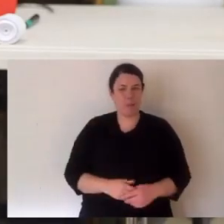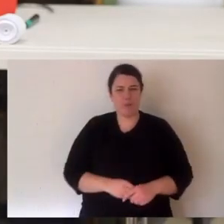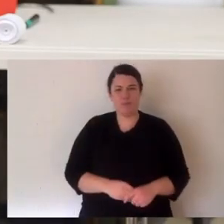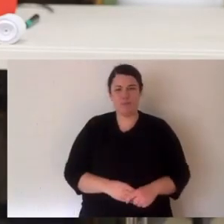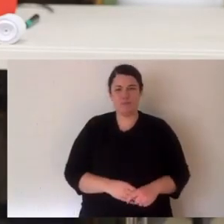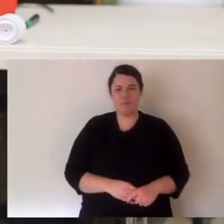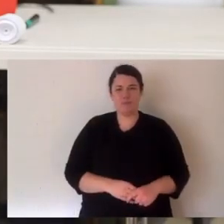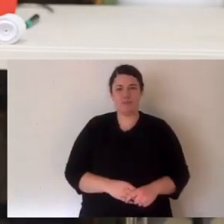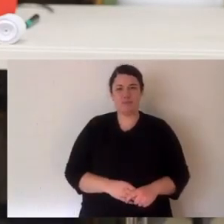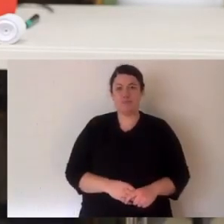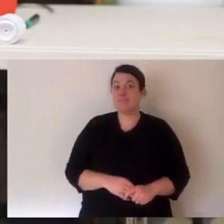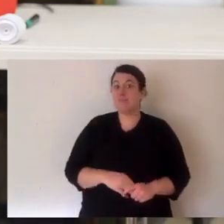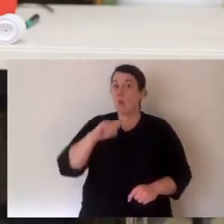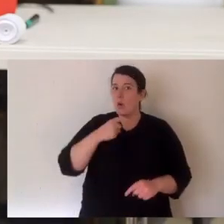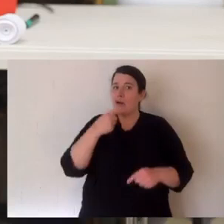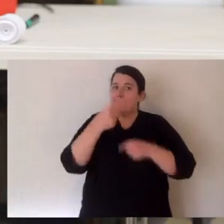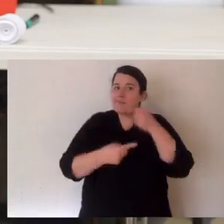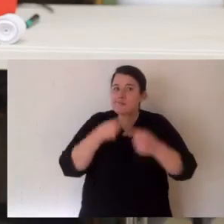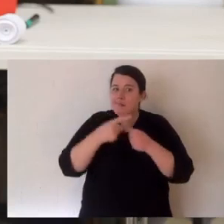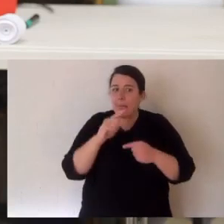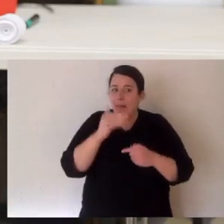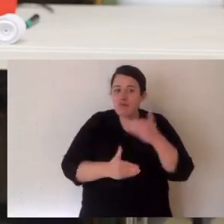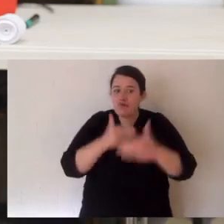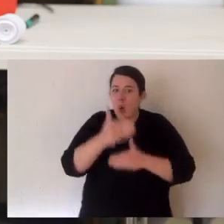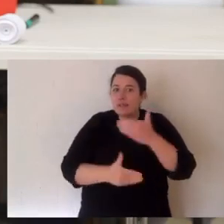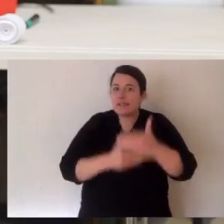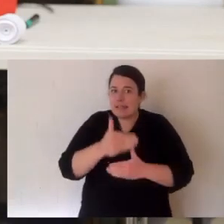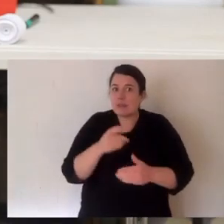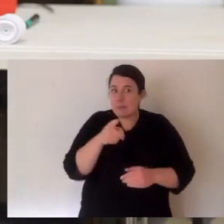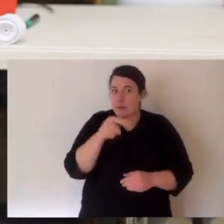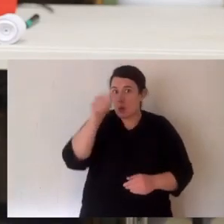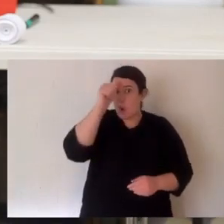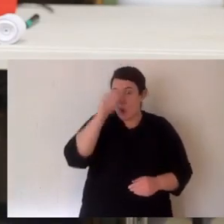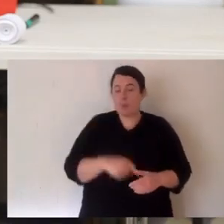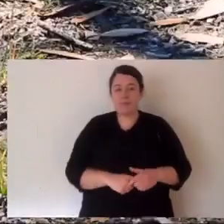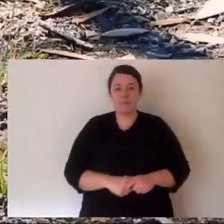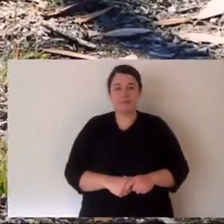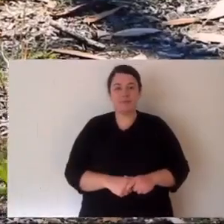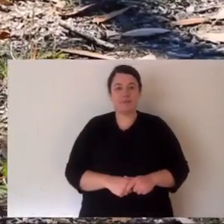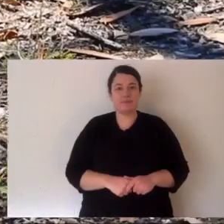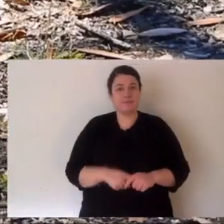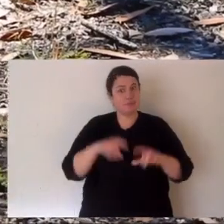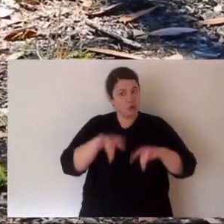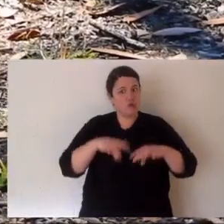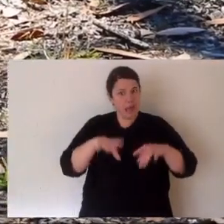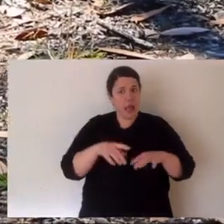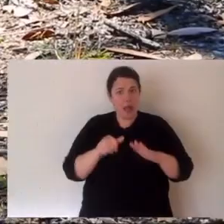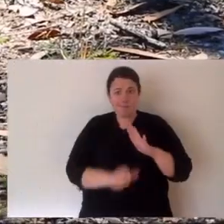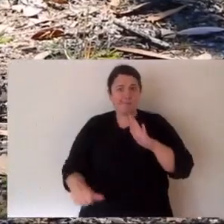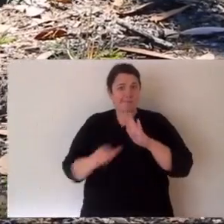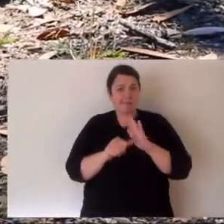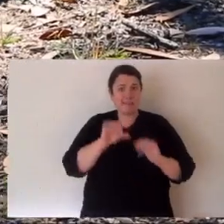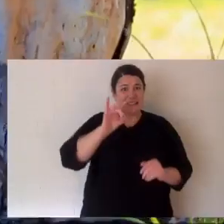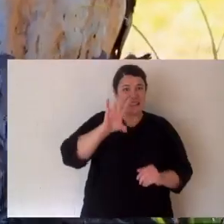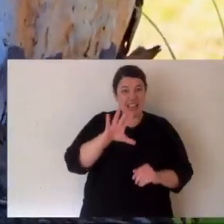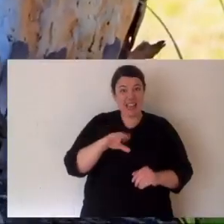thing. Now, I want to talk you through how we do that from start to finish. Australia has 10 out of